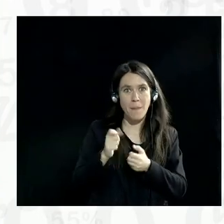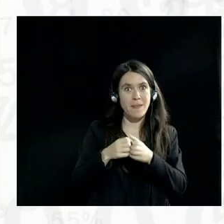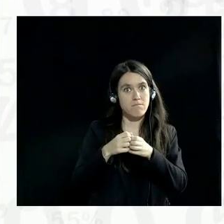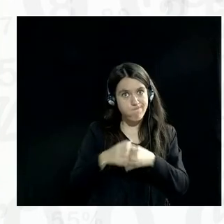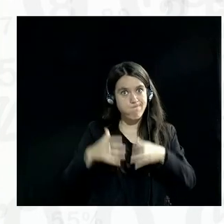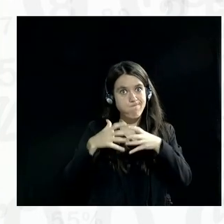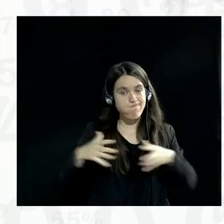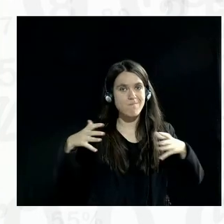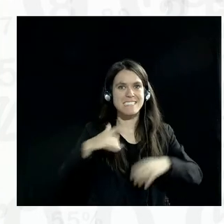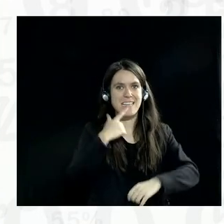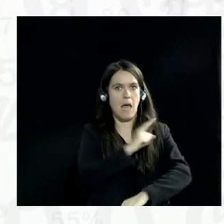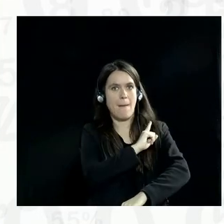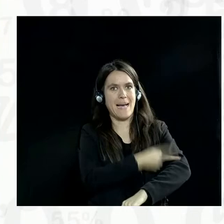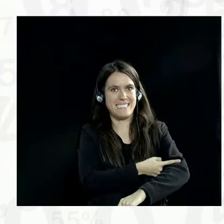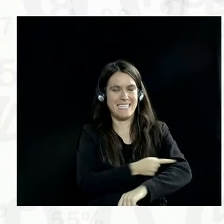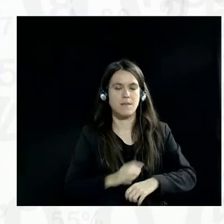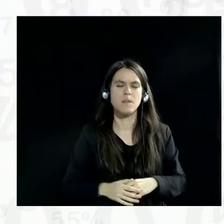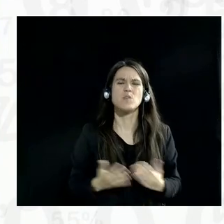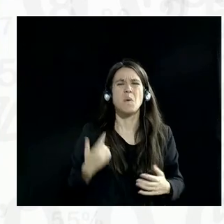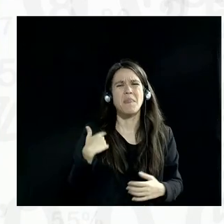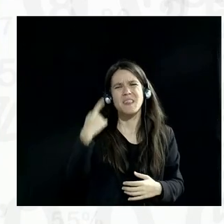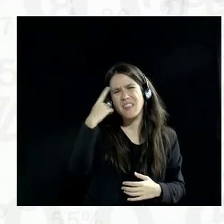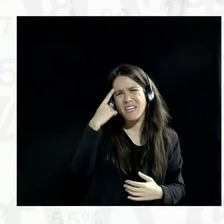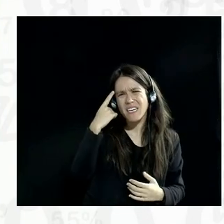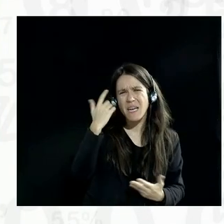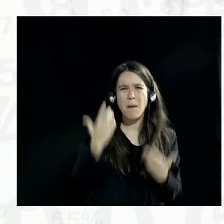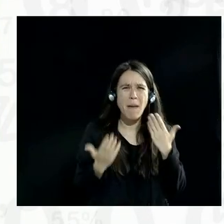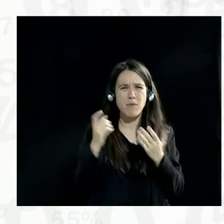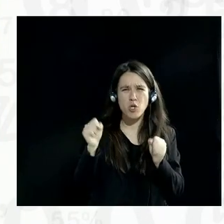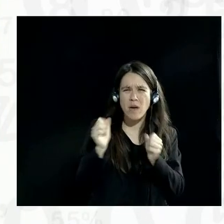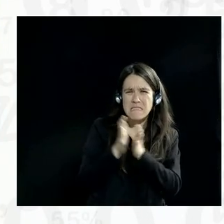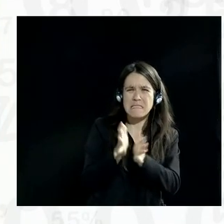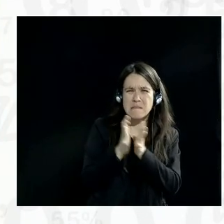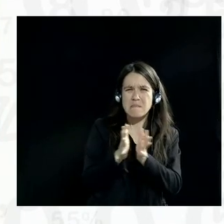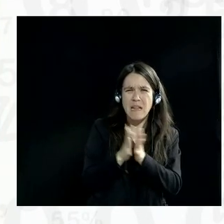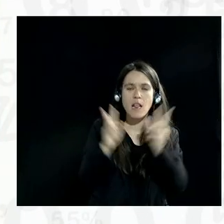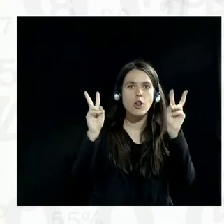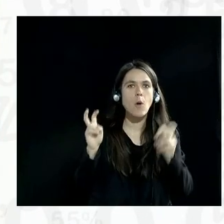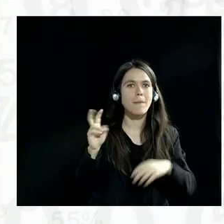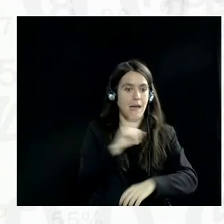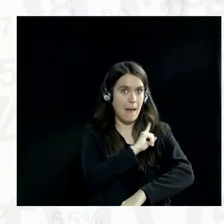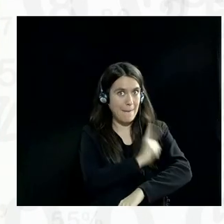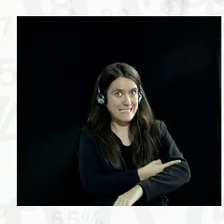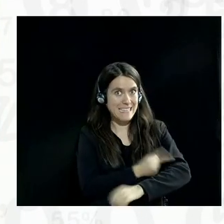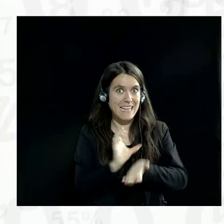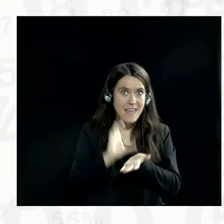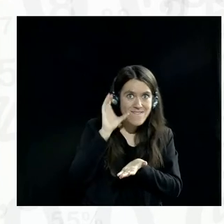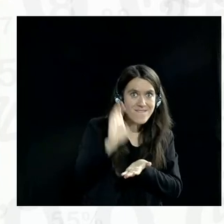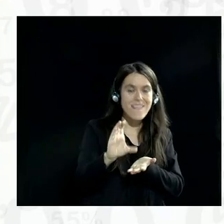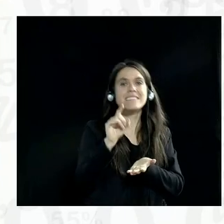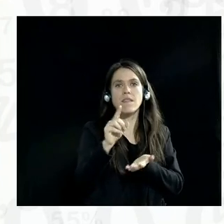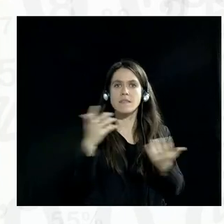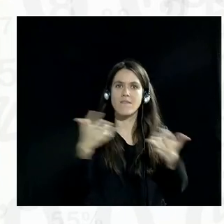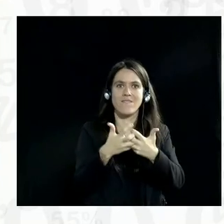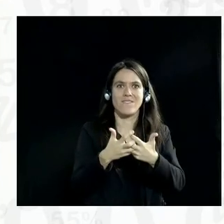definition of capacity. So I was wondering if you could talk about how questions about capacity investment can really fit into